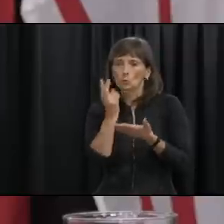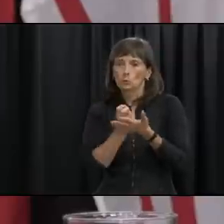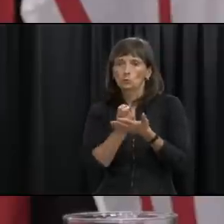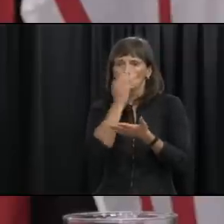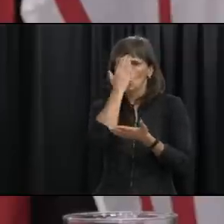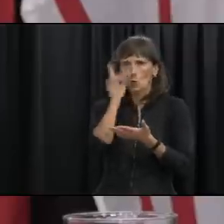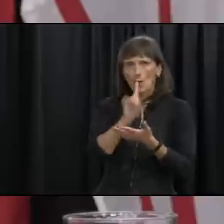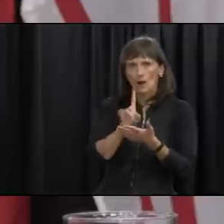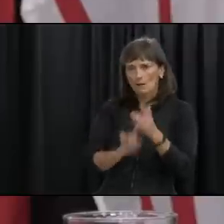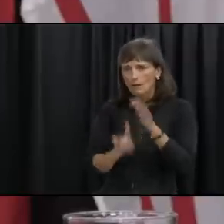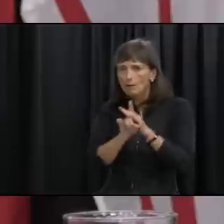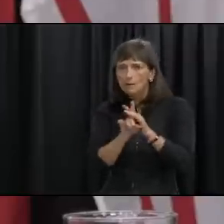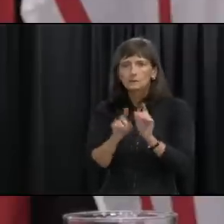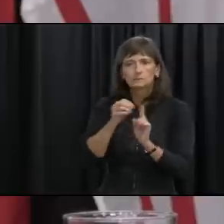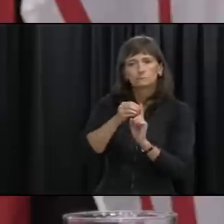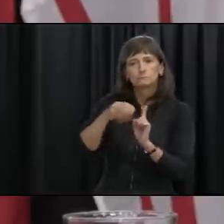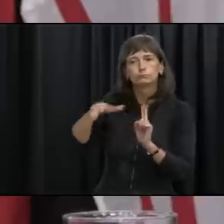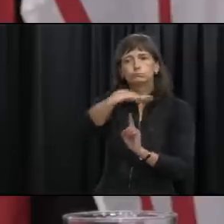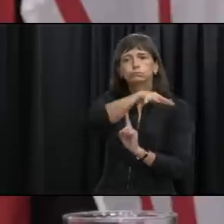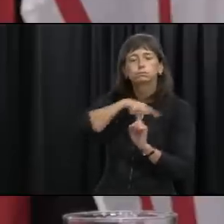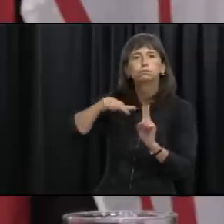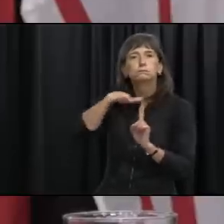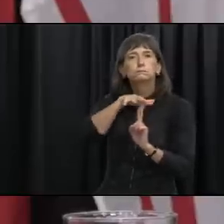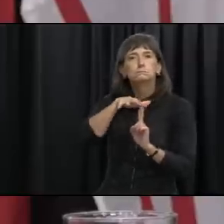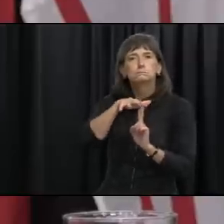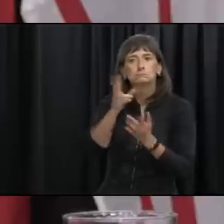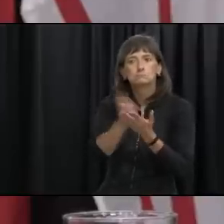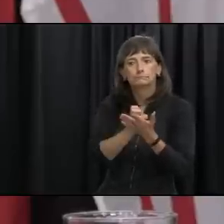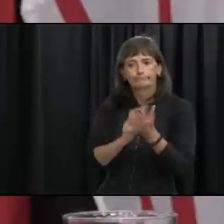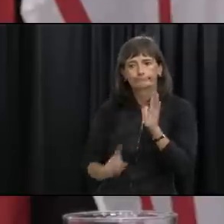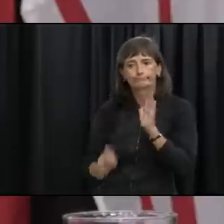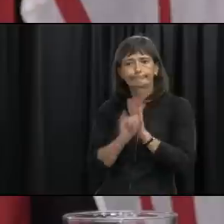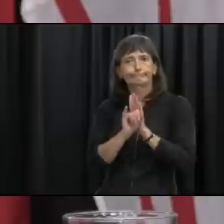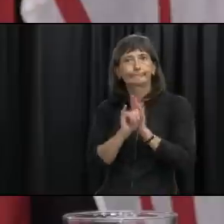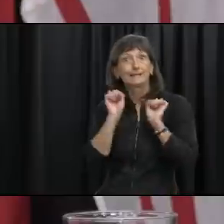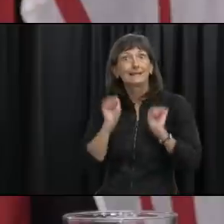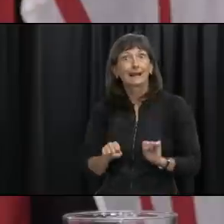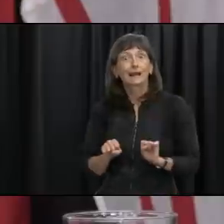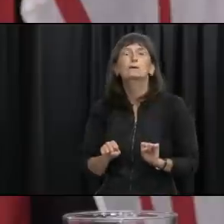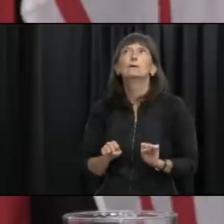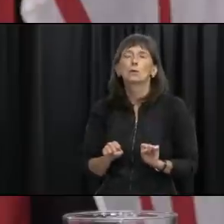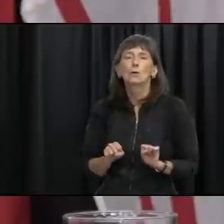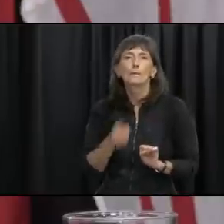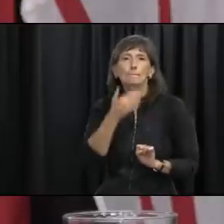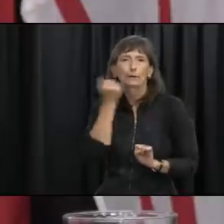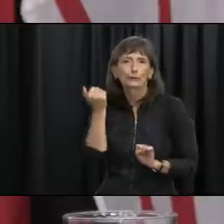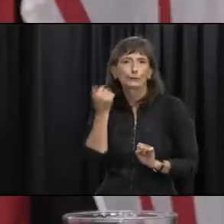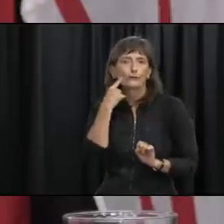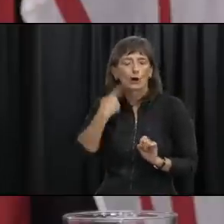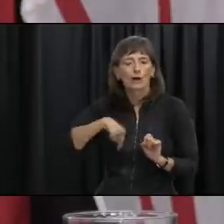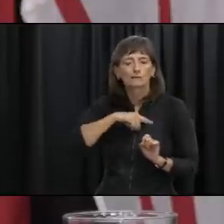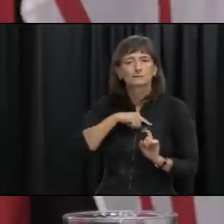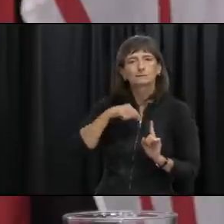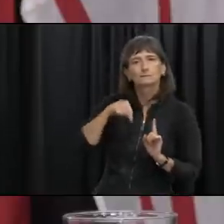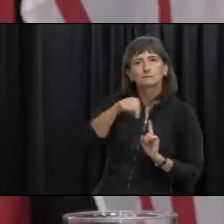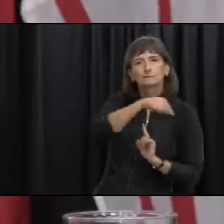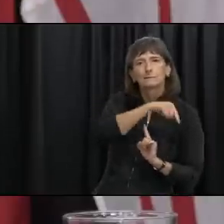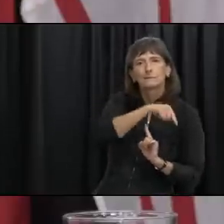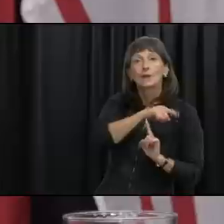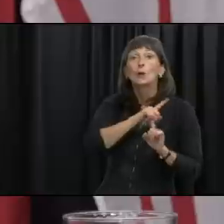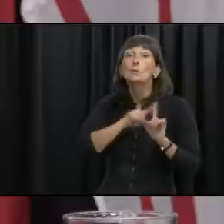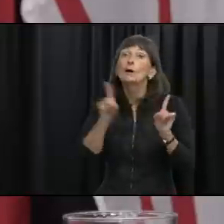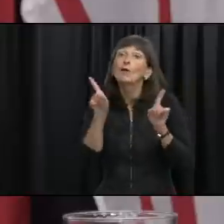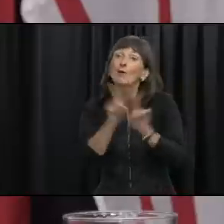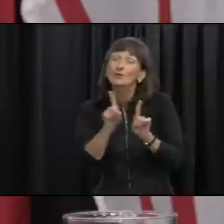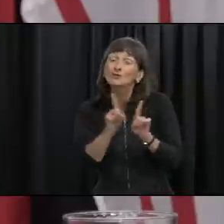location-based um discussions uh can avail of testing but again it's self-monitoring for those individuals